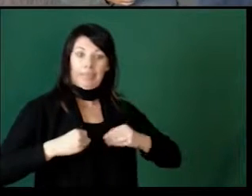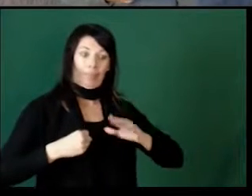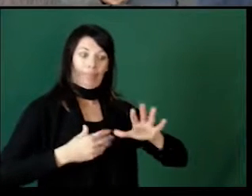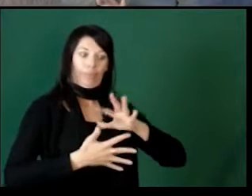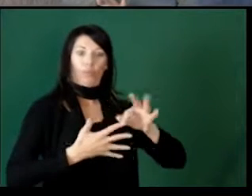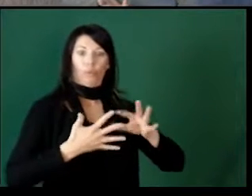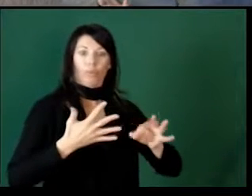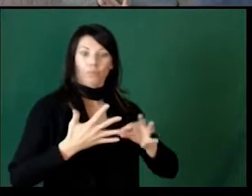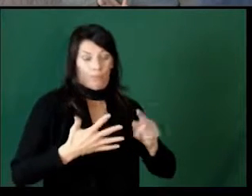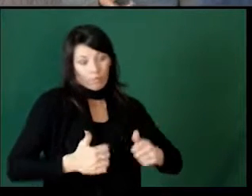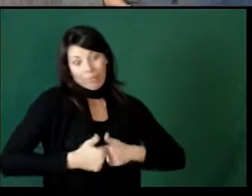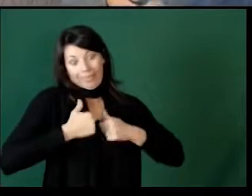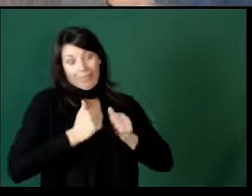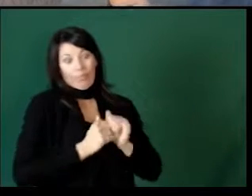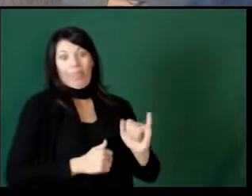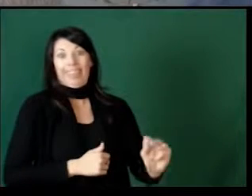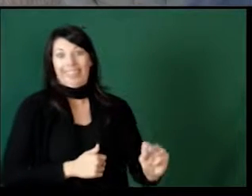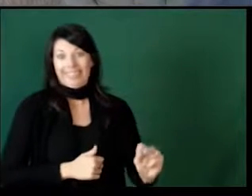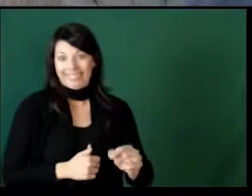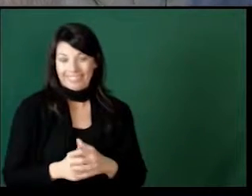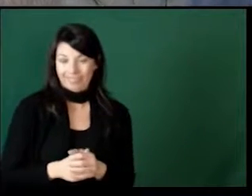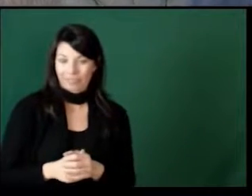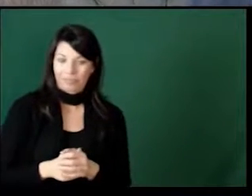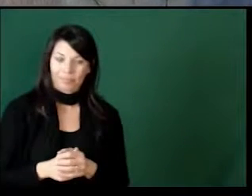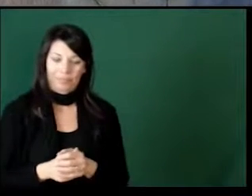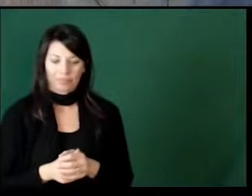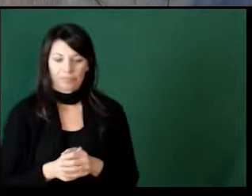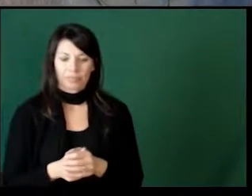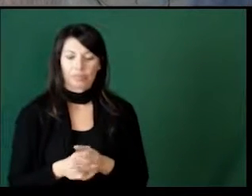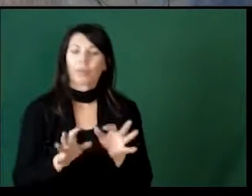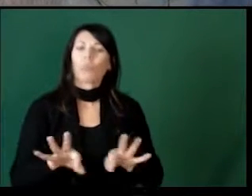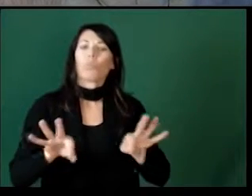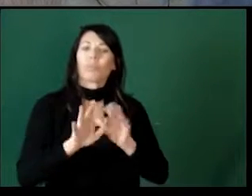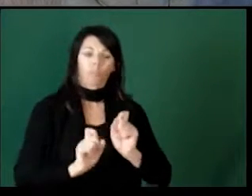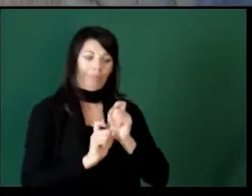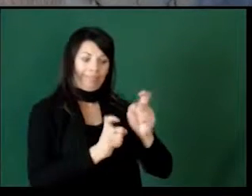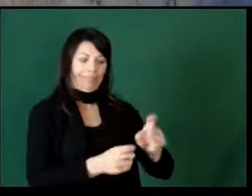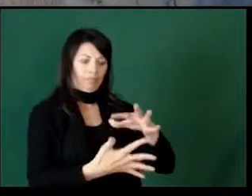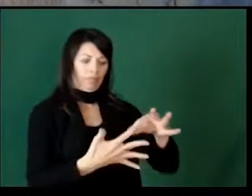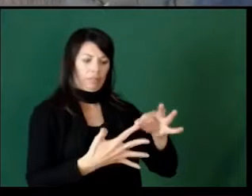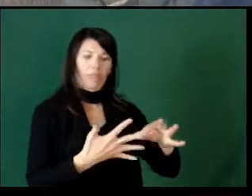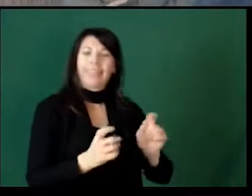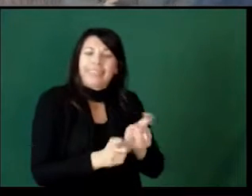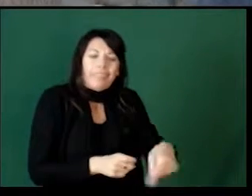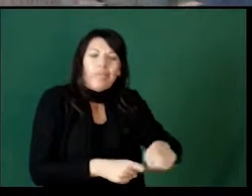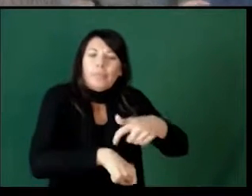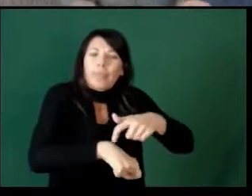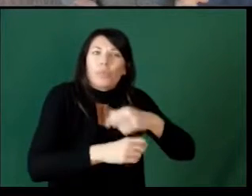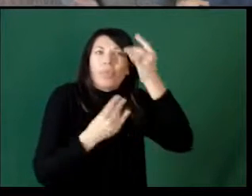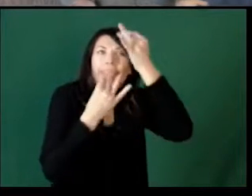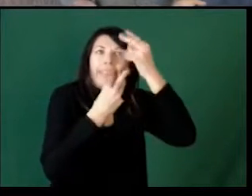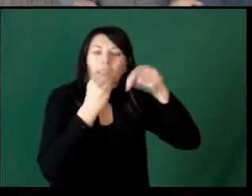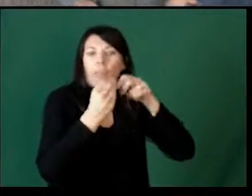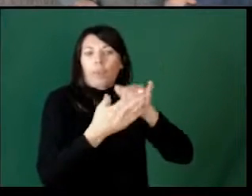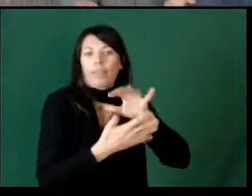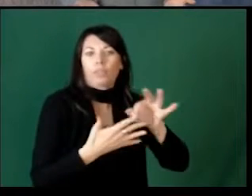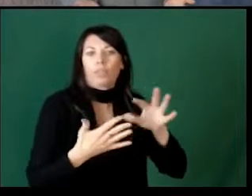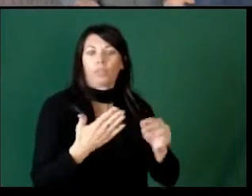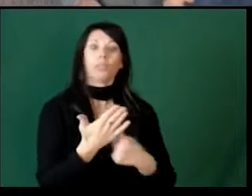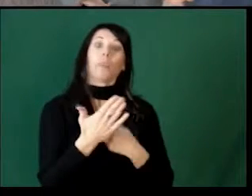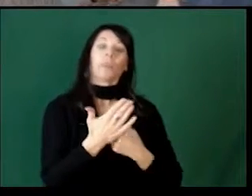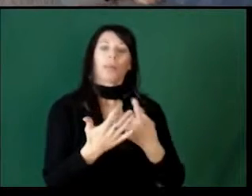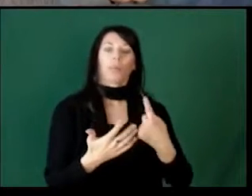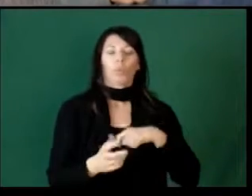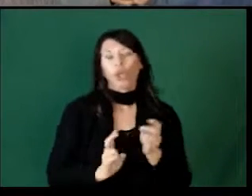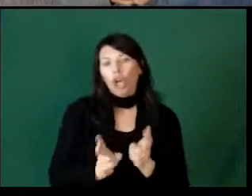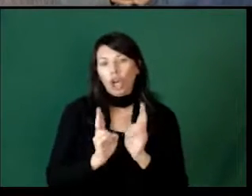the choice that they made. It's important when you give a child choices like that, that you give them time to think about the choices.